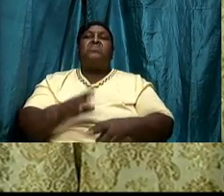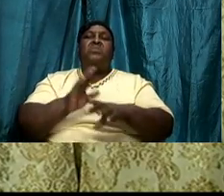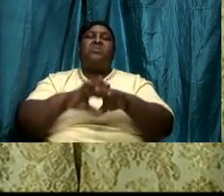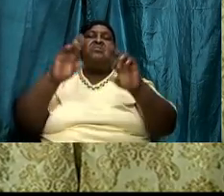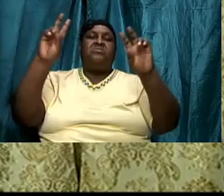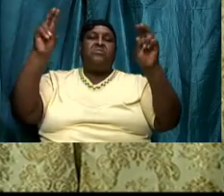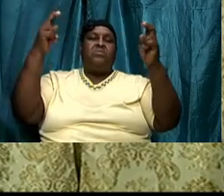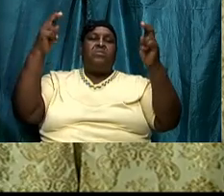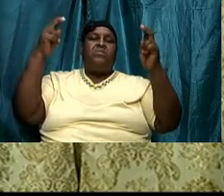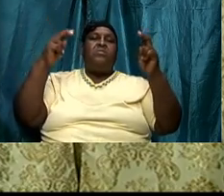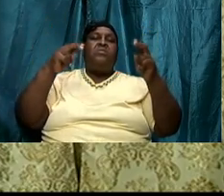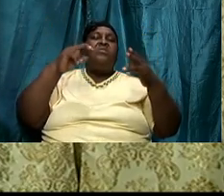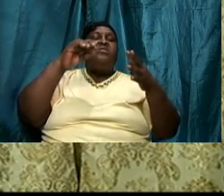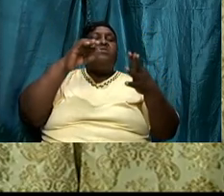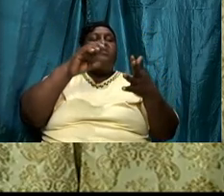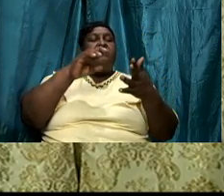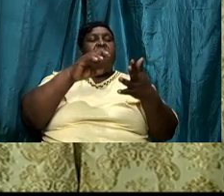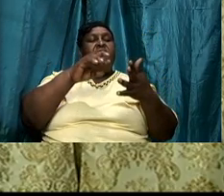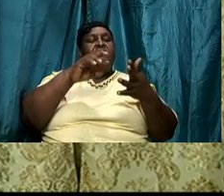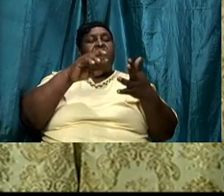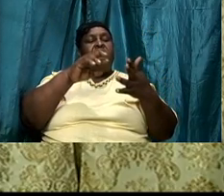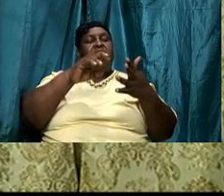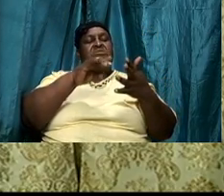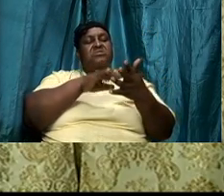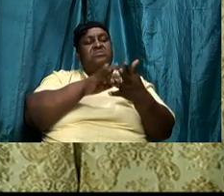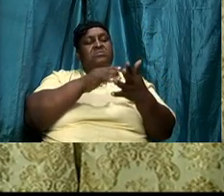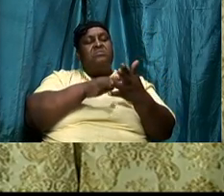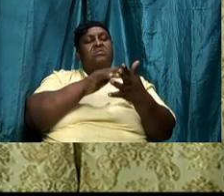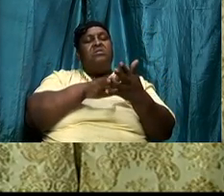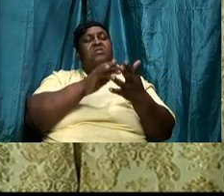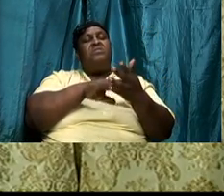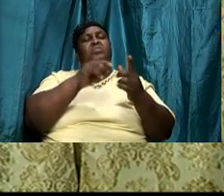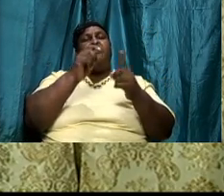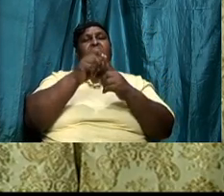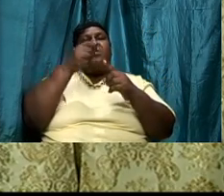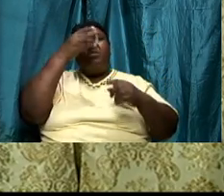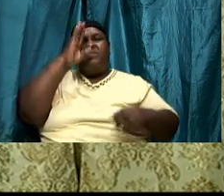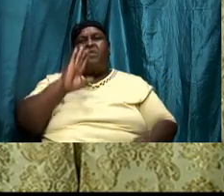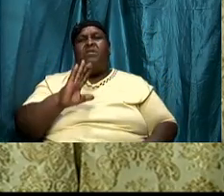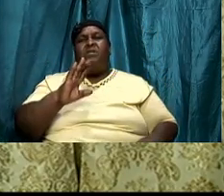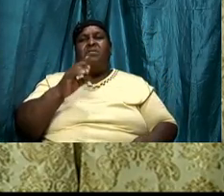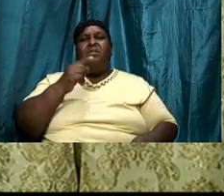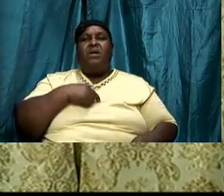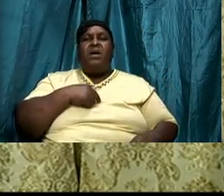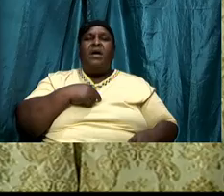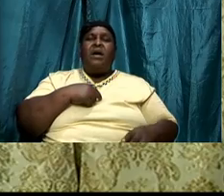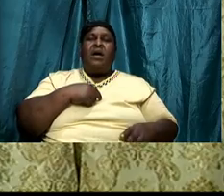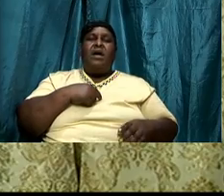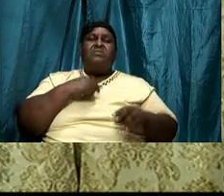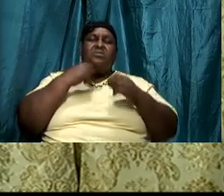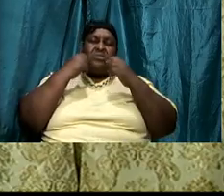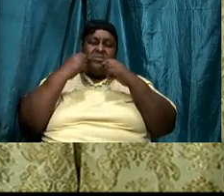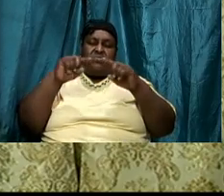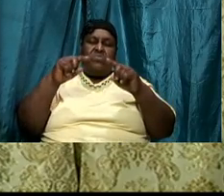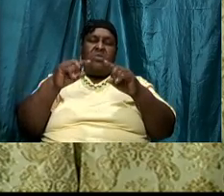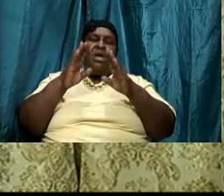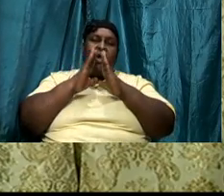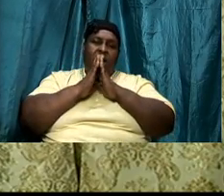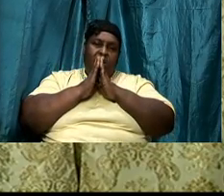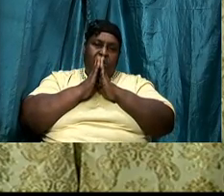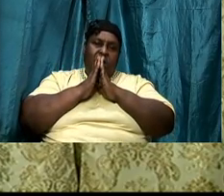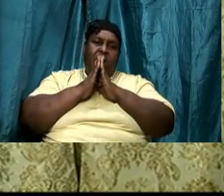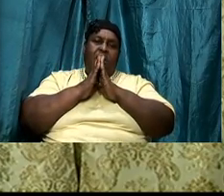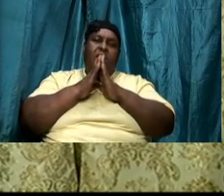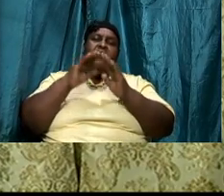walking in the word I exhort and implore every saint